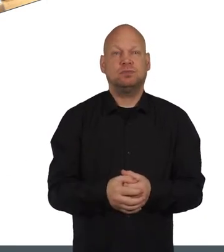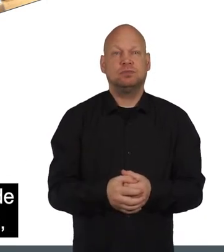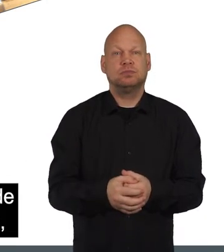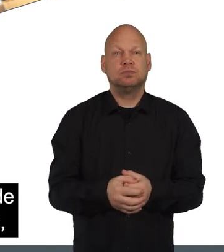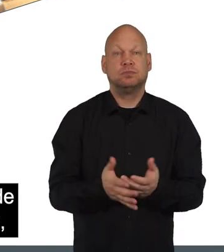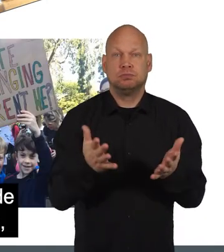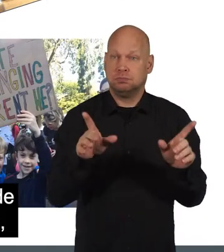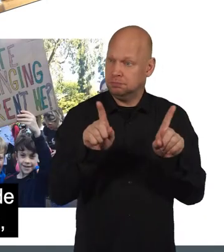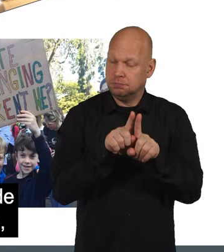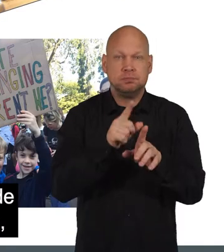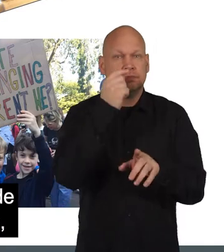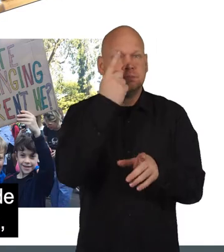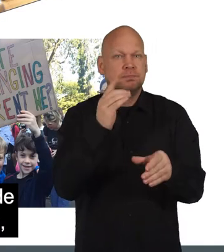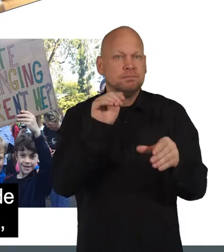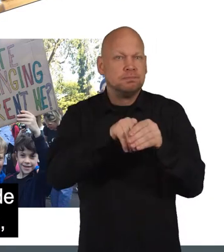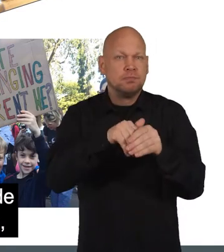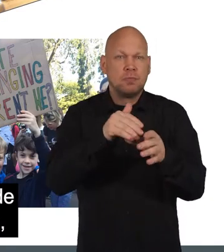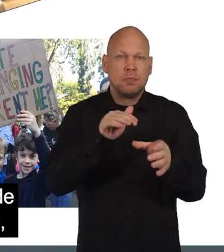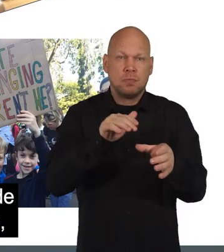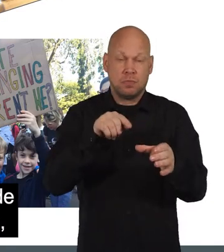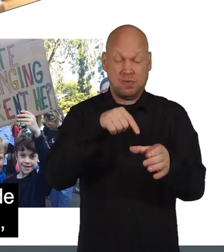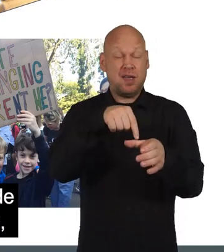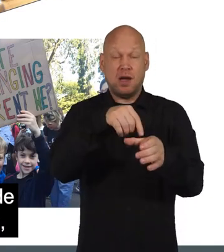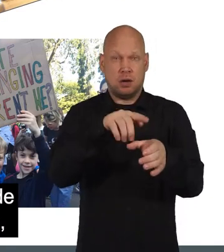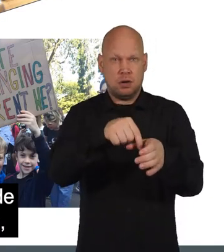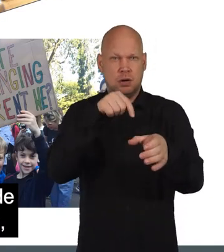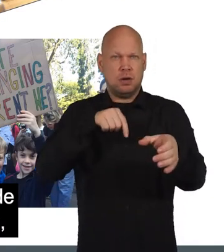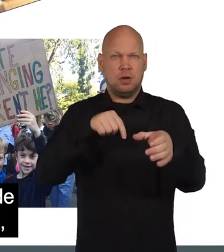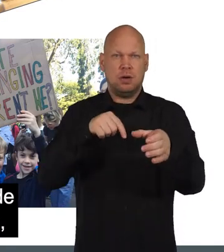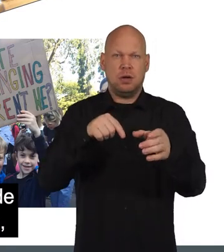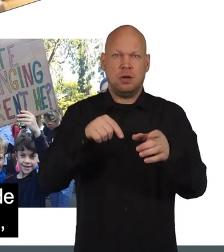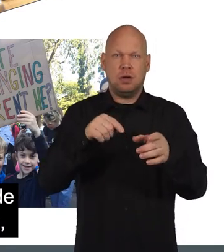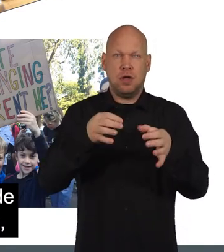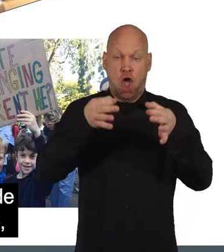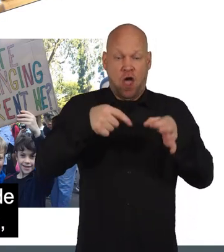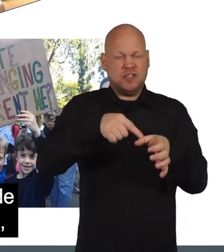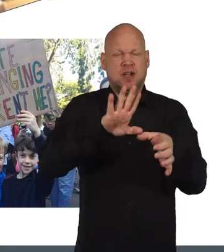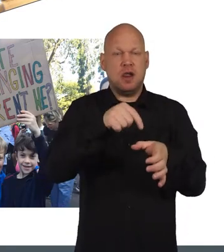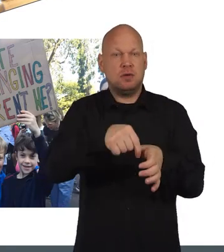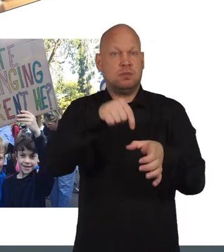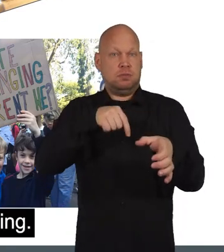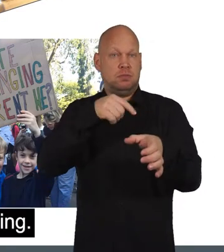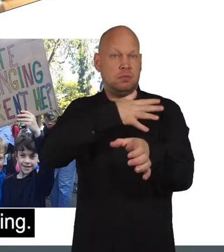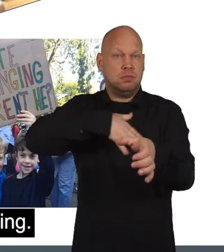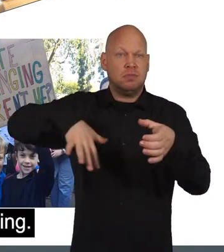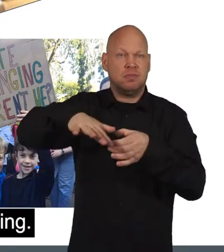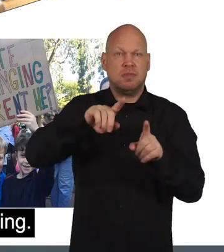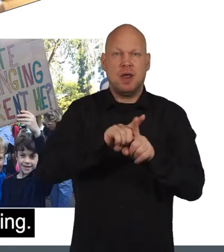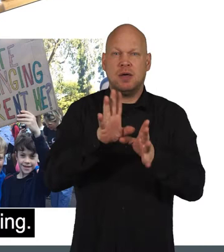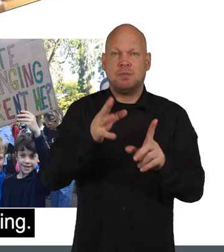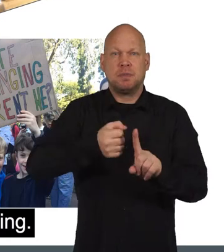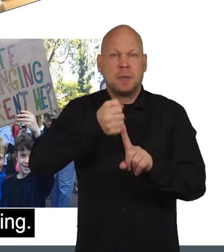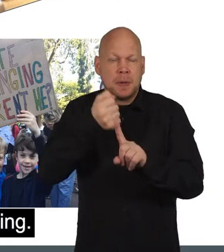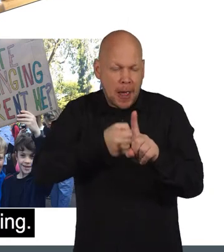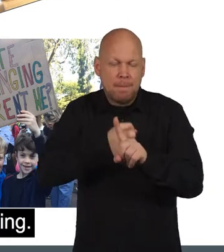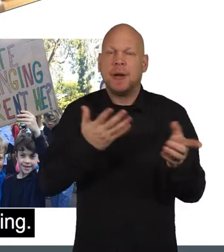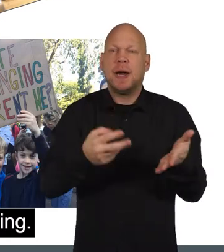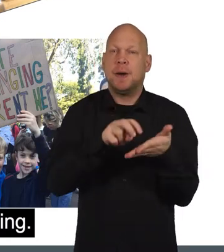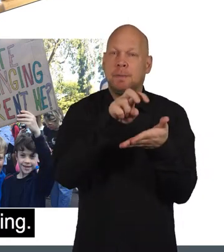And it's also possible to participate outside of these more officially recognised ways, such as campaigning,